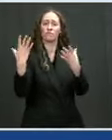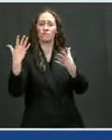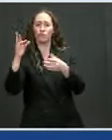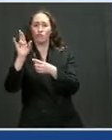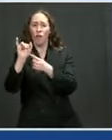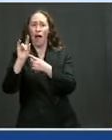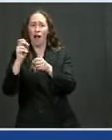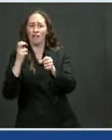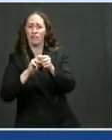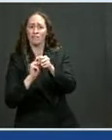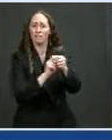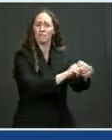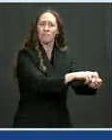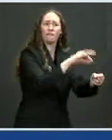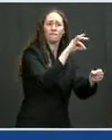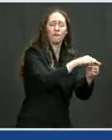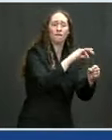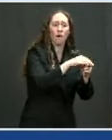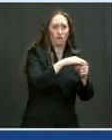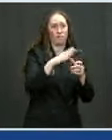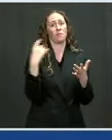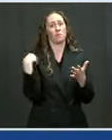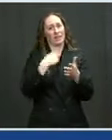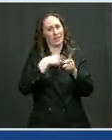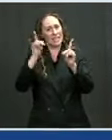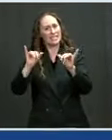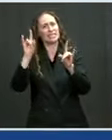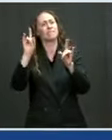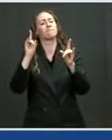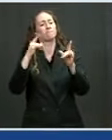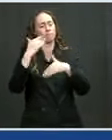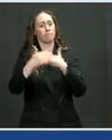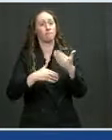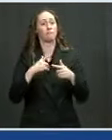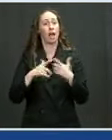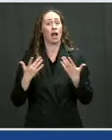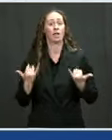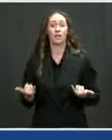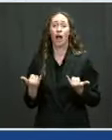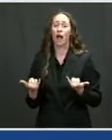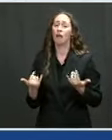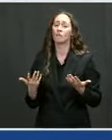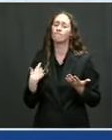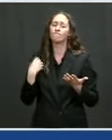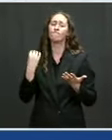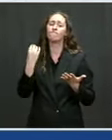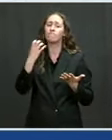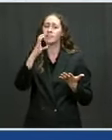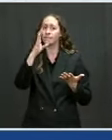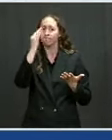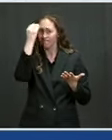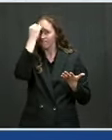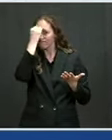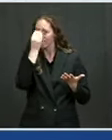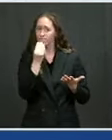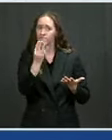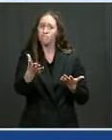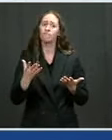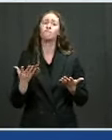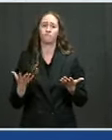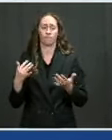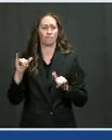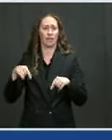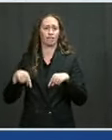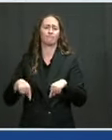We overcame. But today, let me be unequivocal. I've been engaged in this work my whole career, and we're going to be